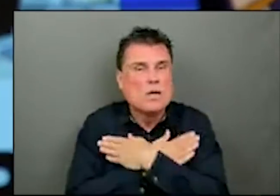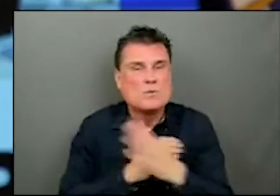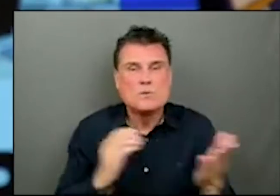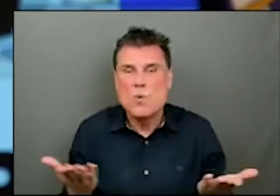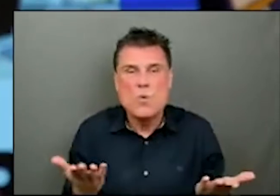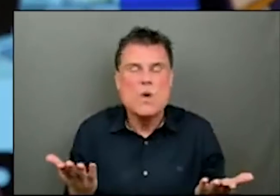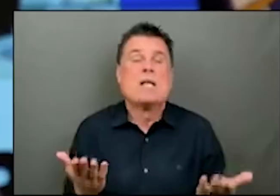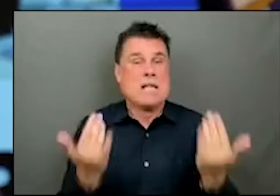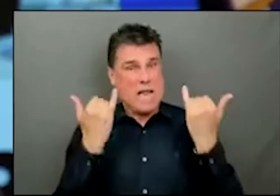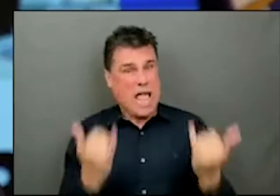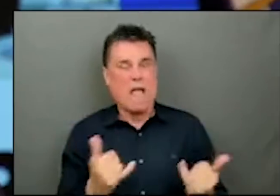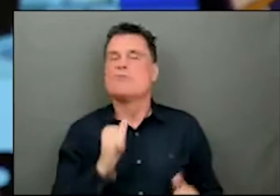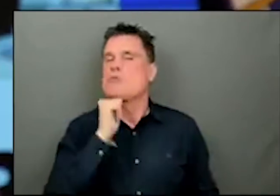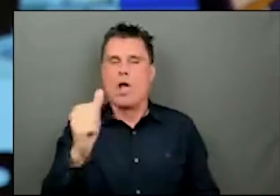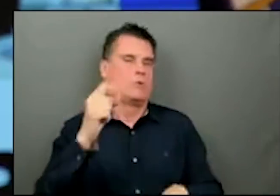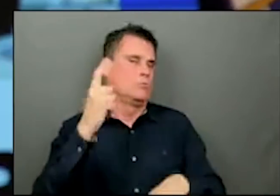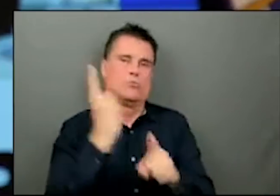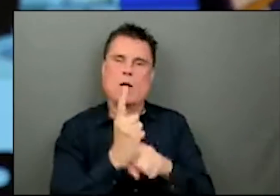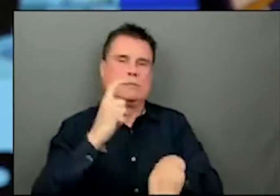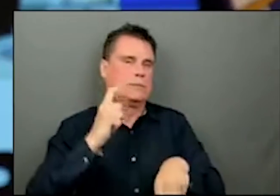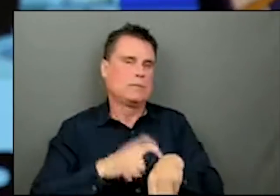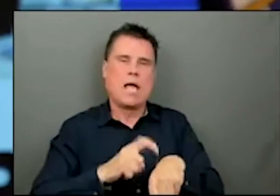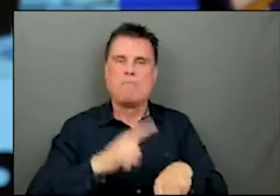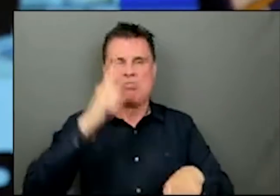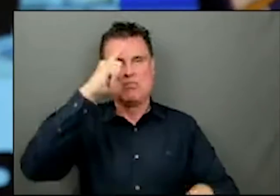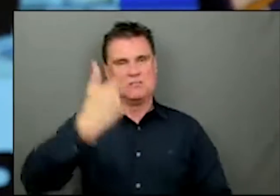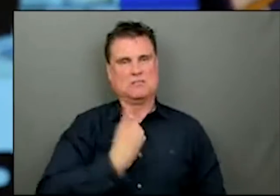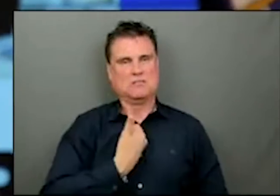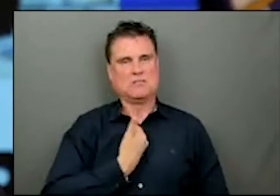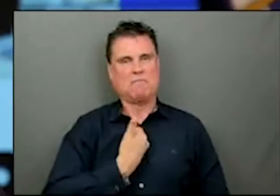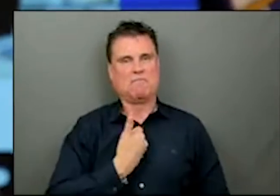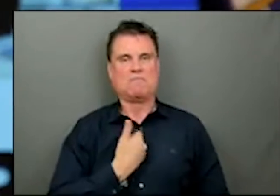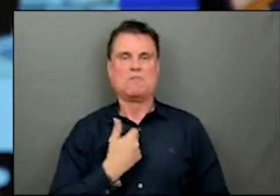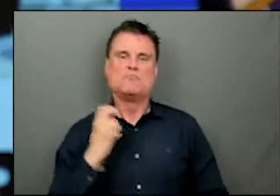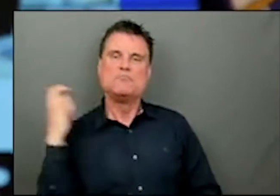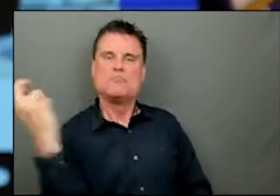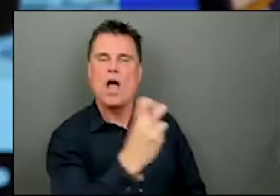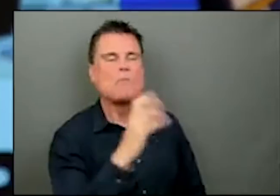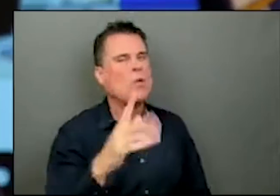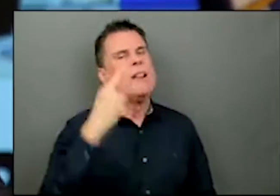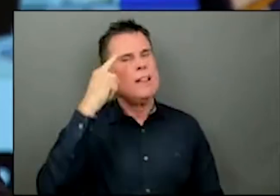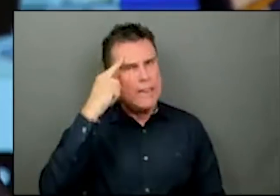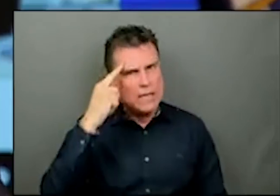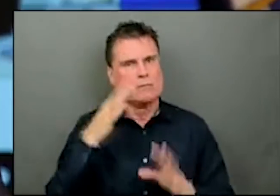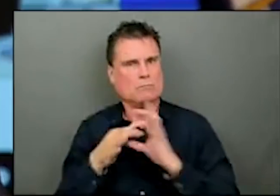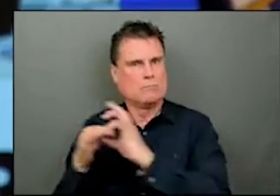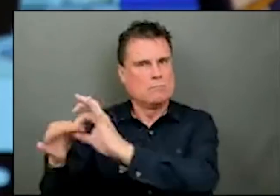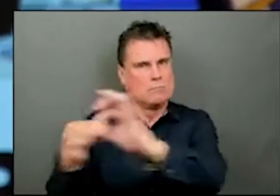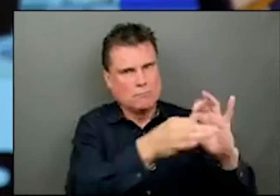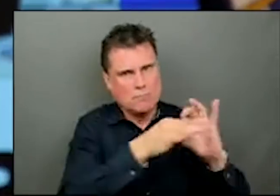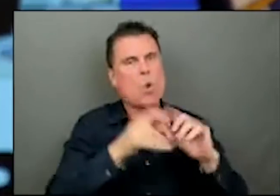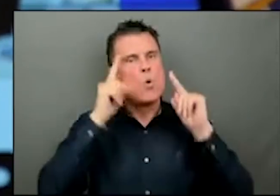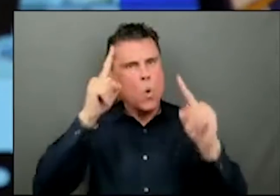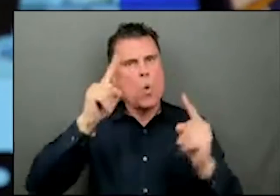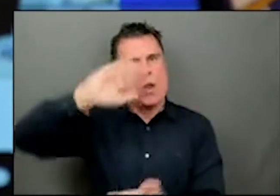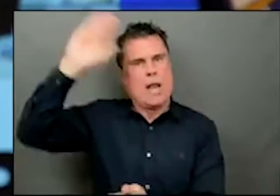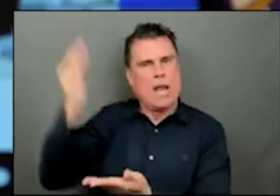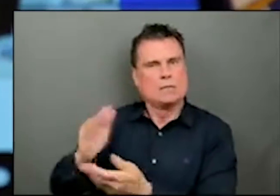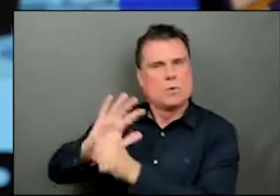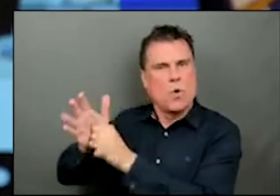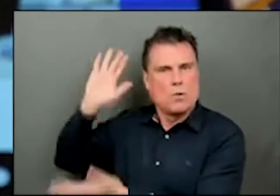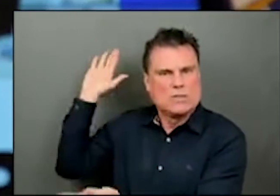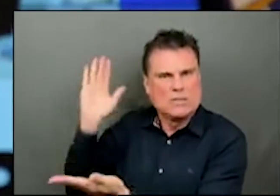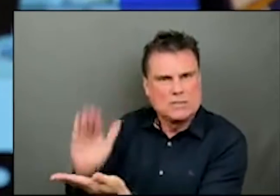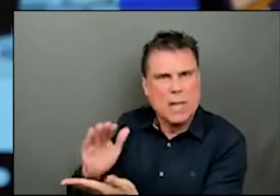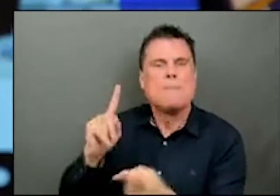the time to focus on our collective responsibility to bend this curve, bring down the case count, get the vaccine that's offered to you as